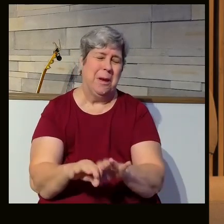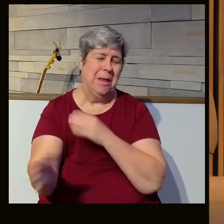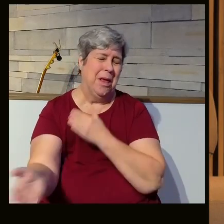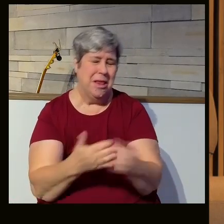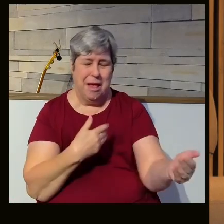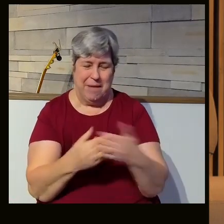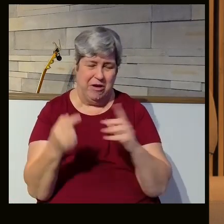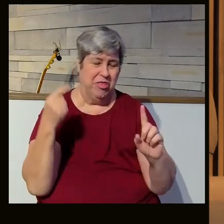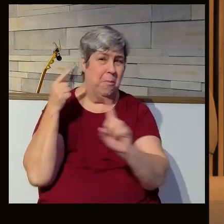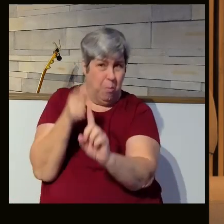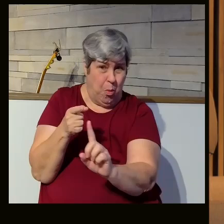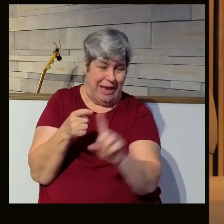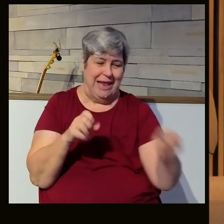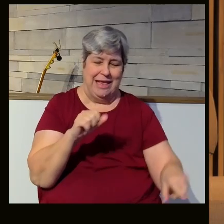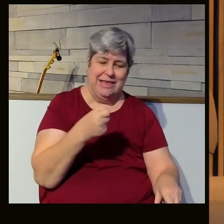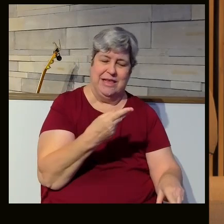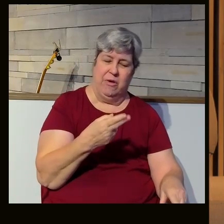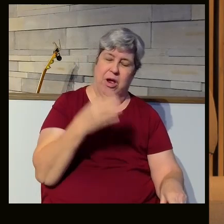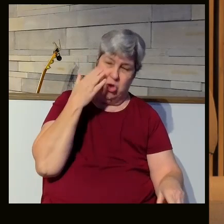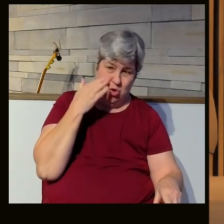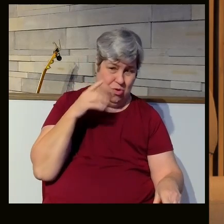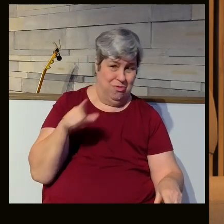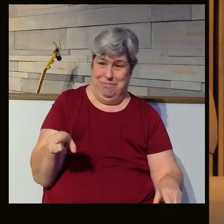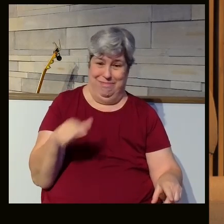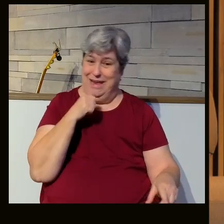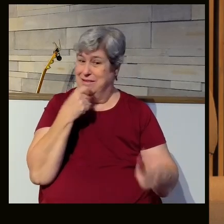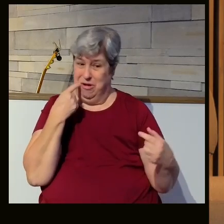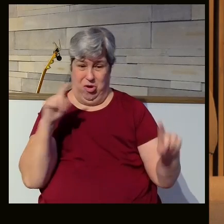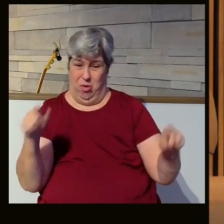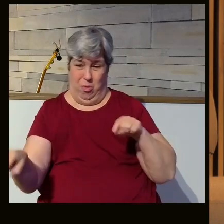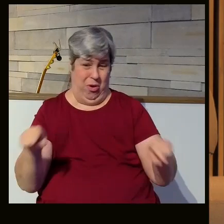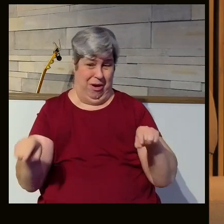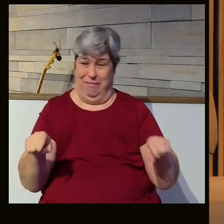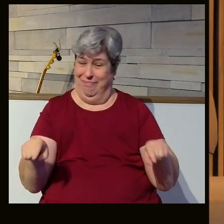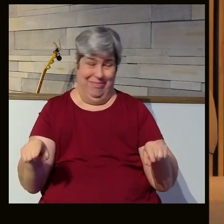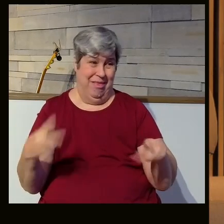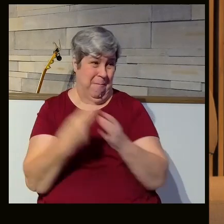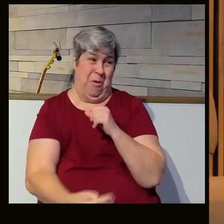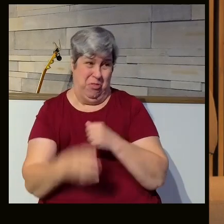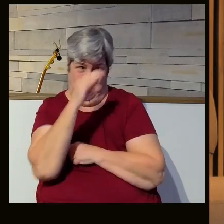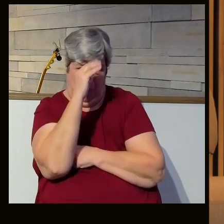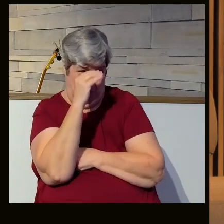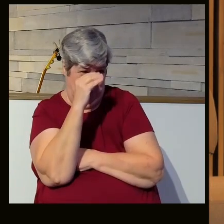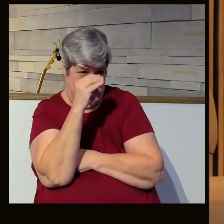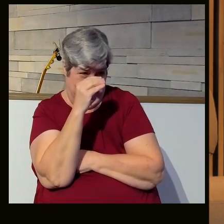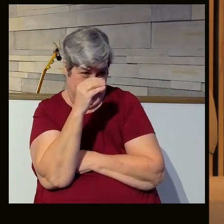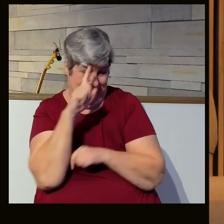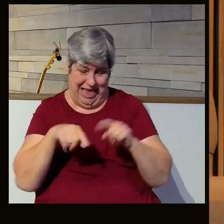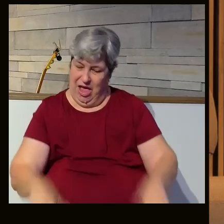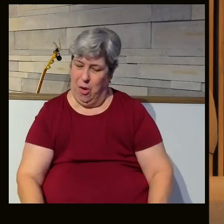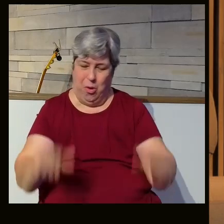point here is that Sarah knew this isn't going to work. It can't be this way. These two boys cannot